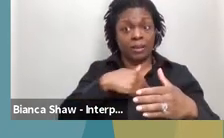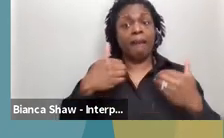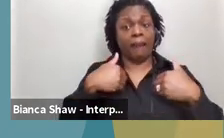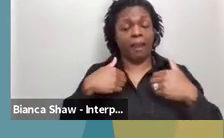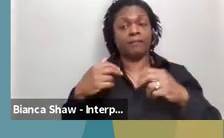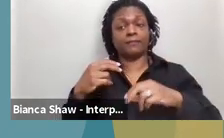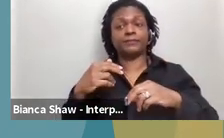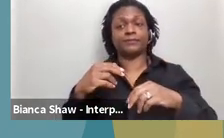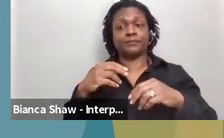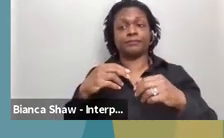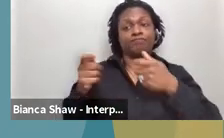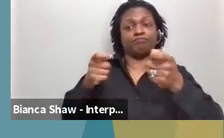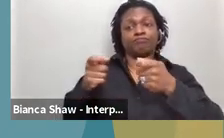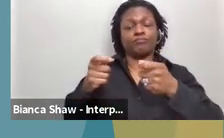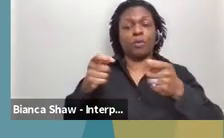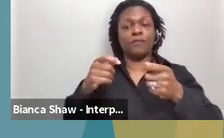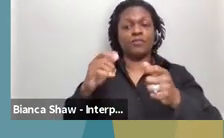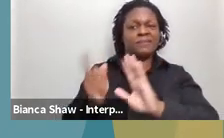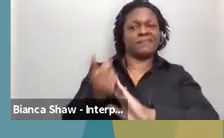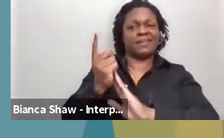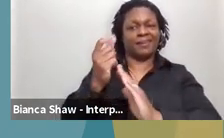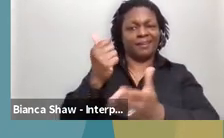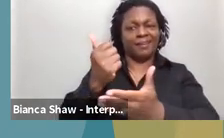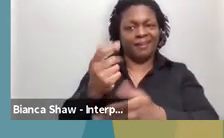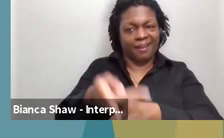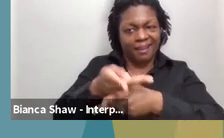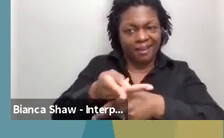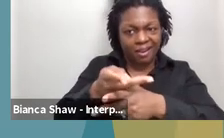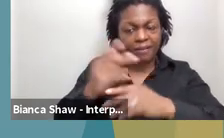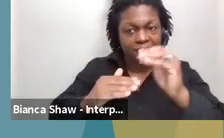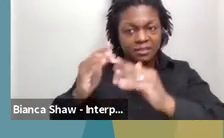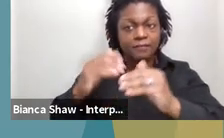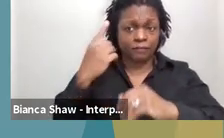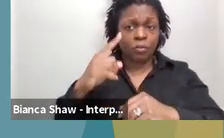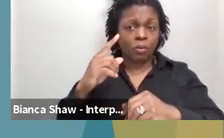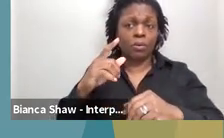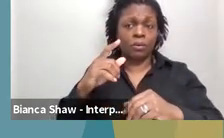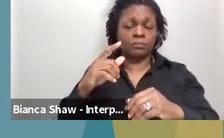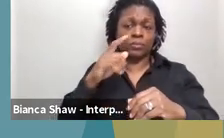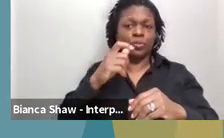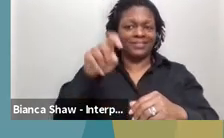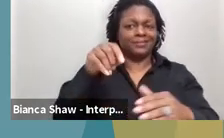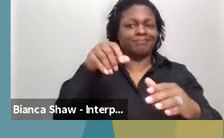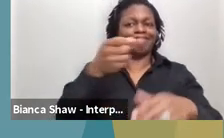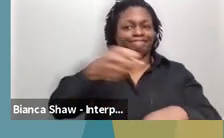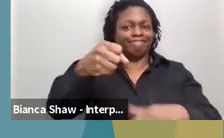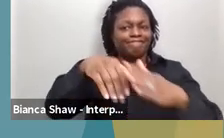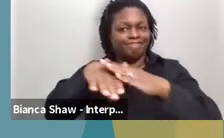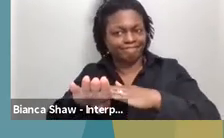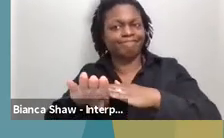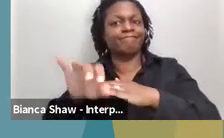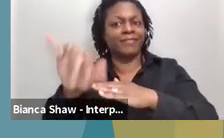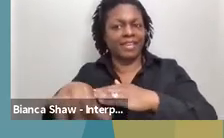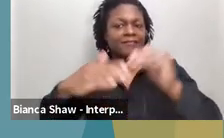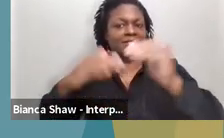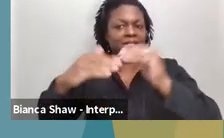care facilities for individuals with, uh, intellectual and developmental disabilities. We work collaboratively with 10